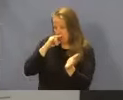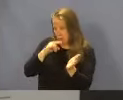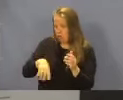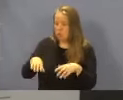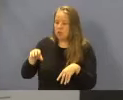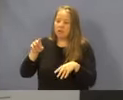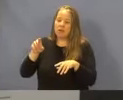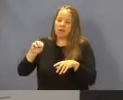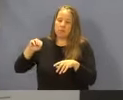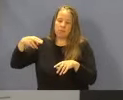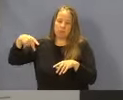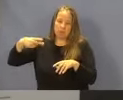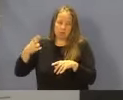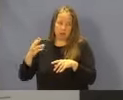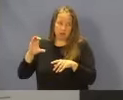MPH,